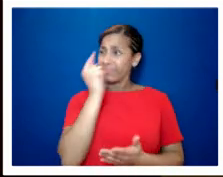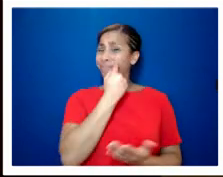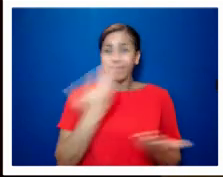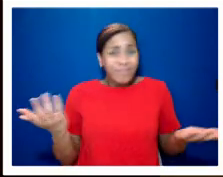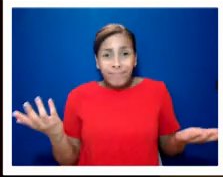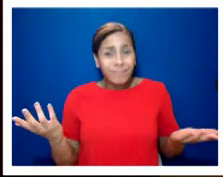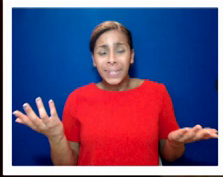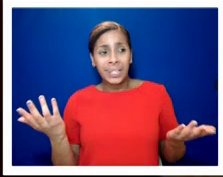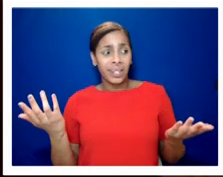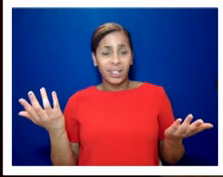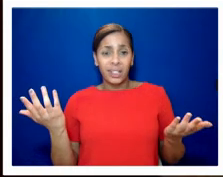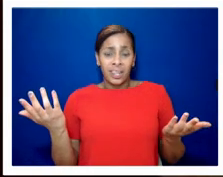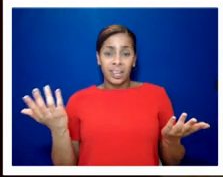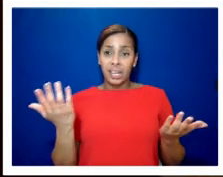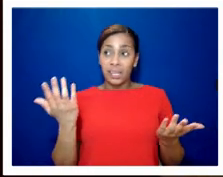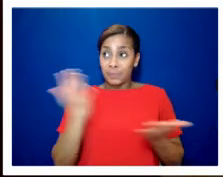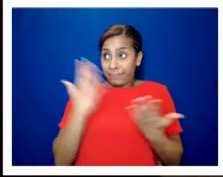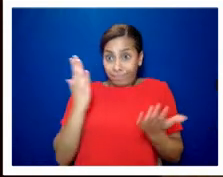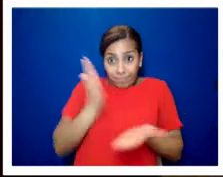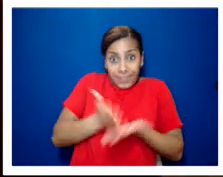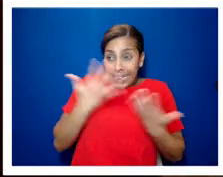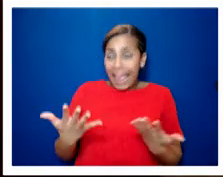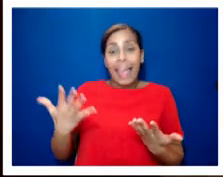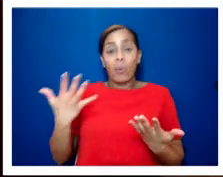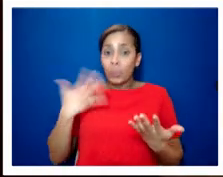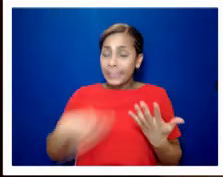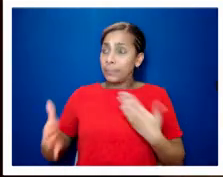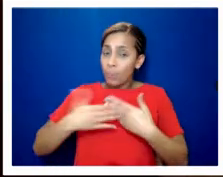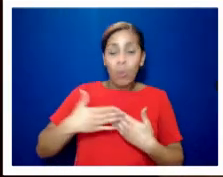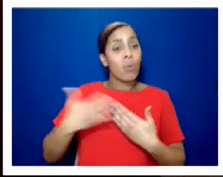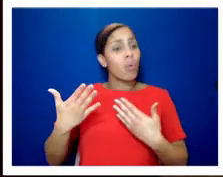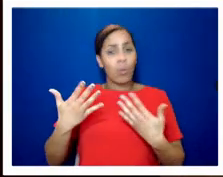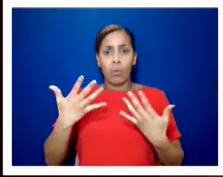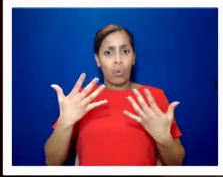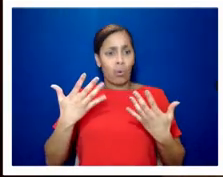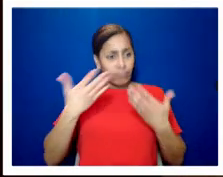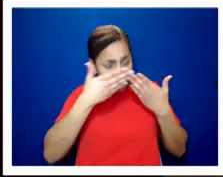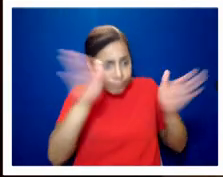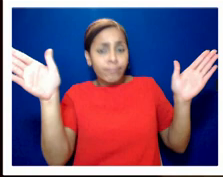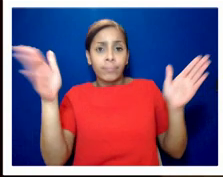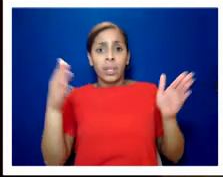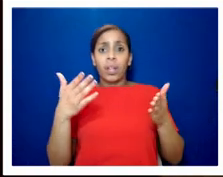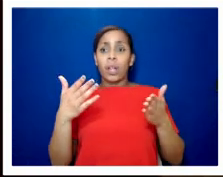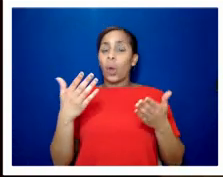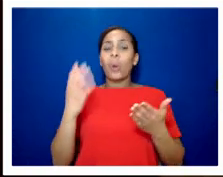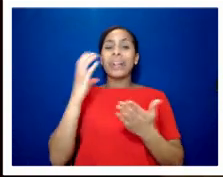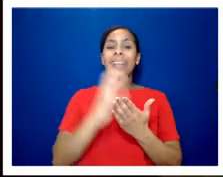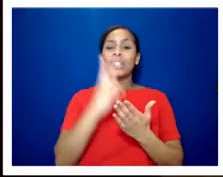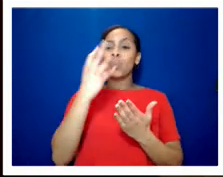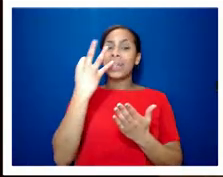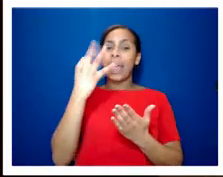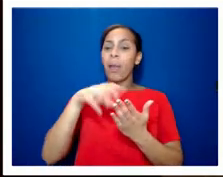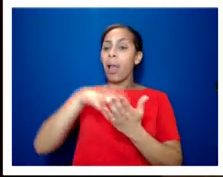know more than ever i think need to get through um you know we've only scratched the surface section 28 didn't stop bullying overnight by any